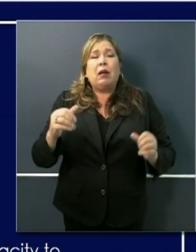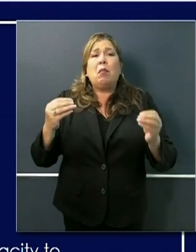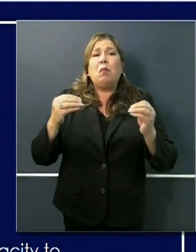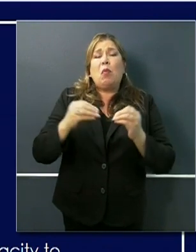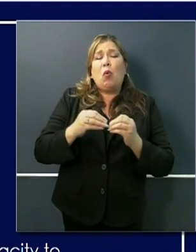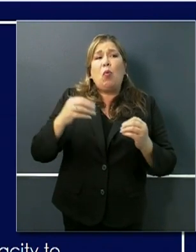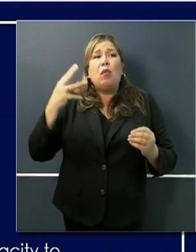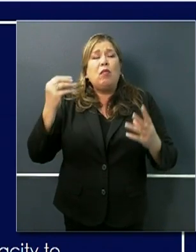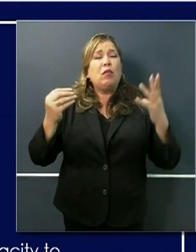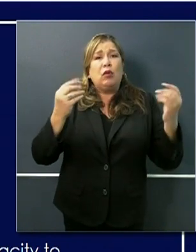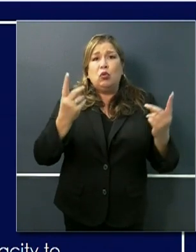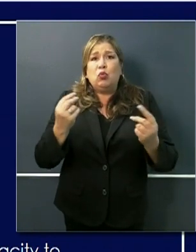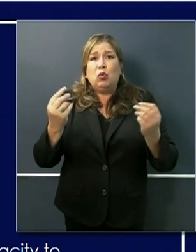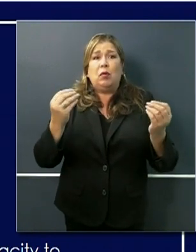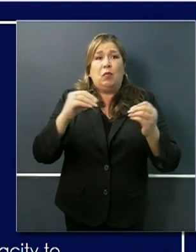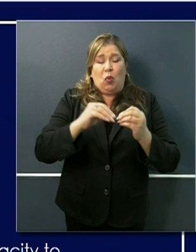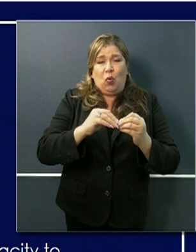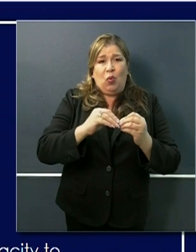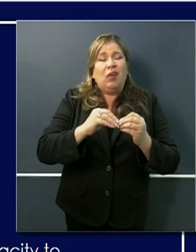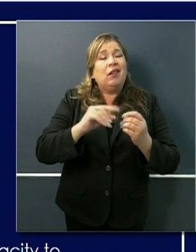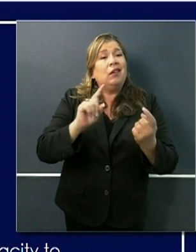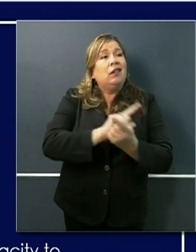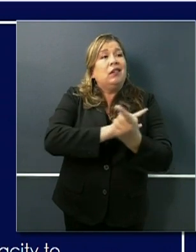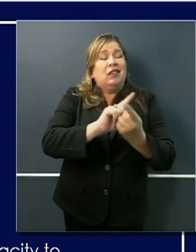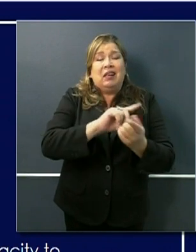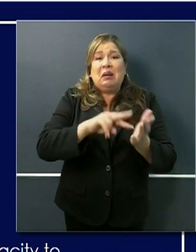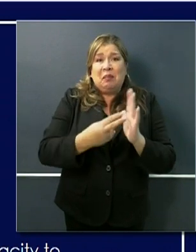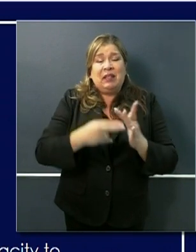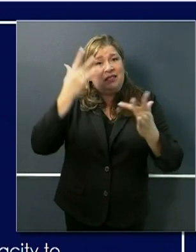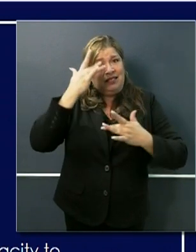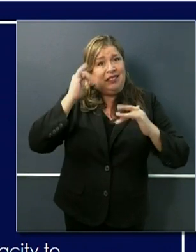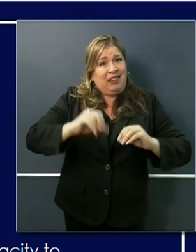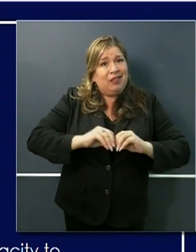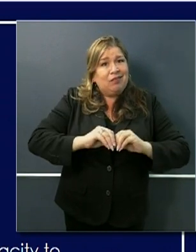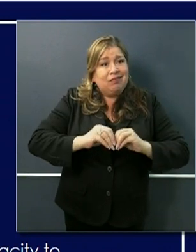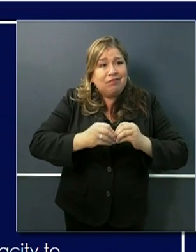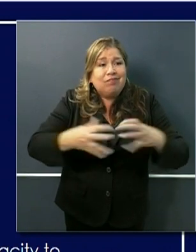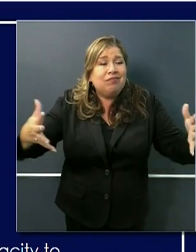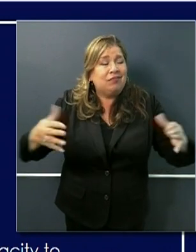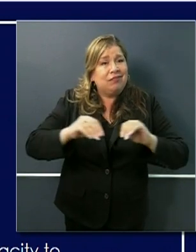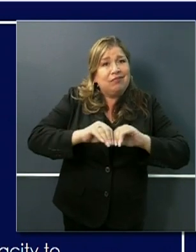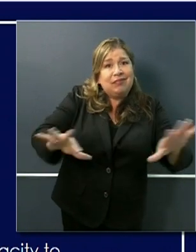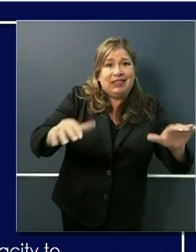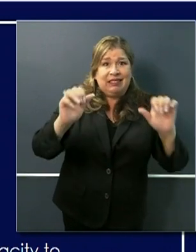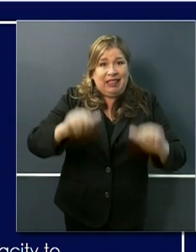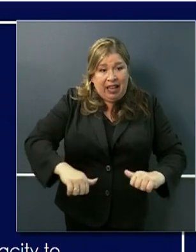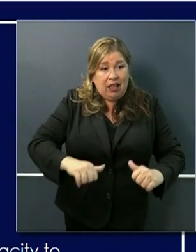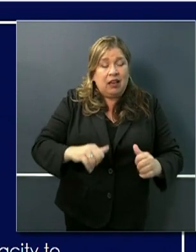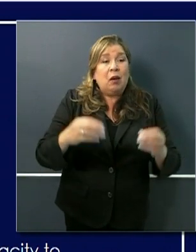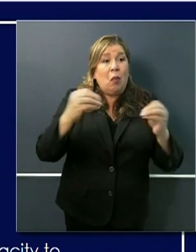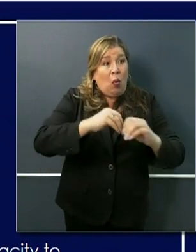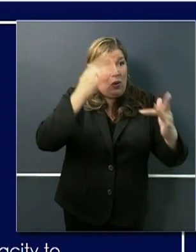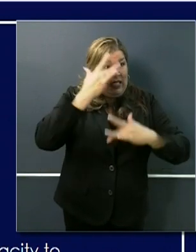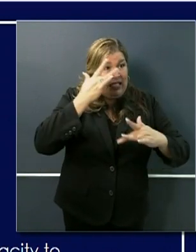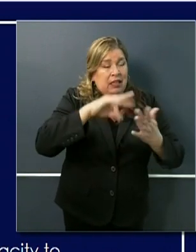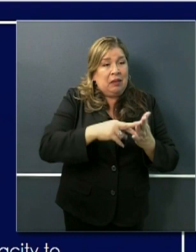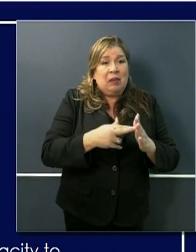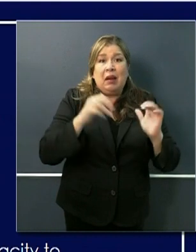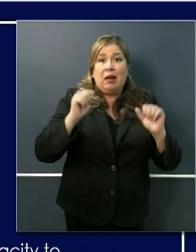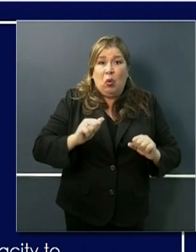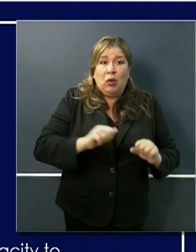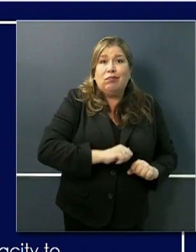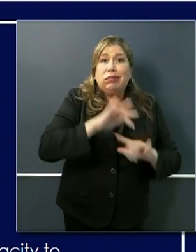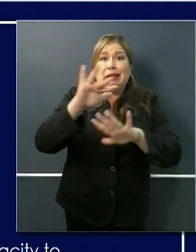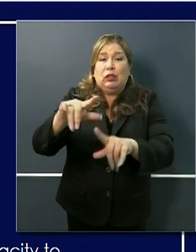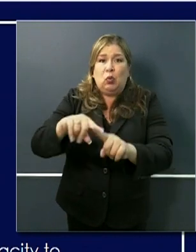freely we do know that infections could increase and indeed there may be more demands on our hospitals so it is essential that we assure our ability to